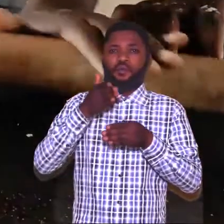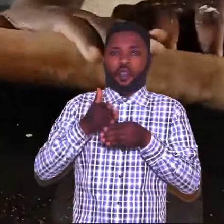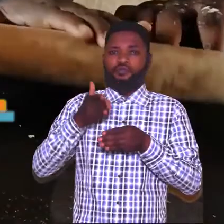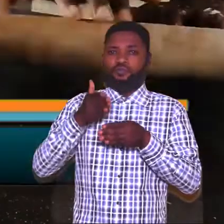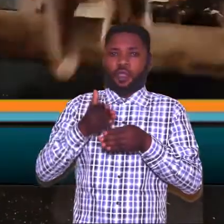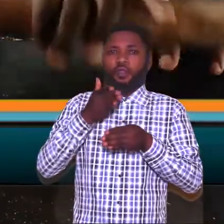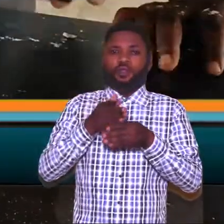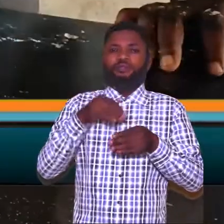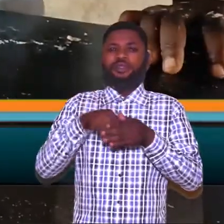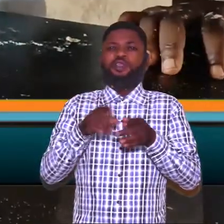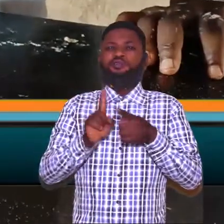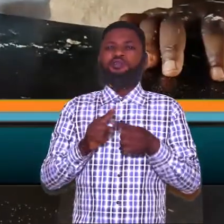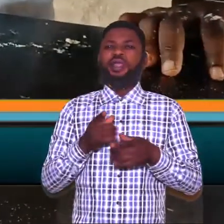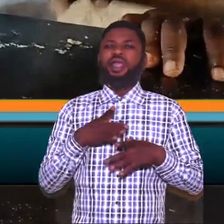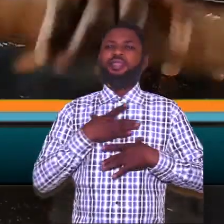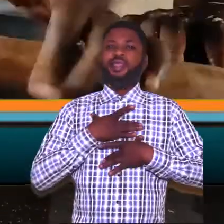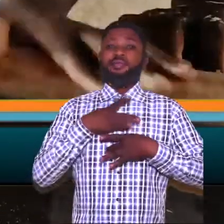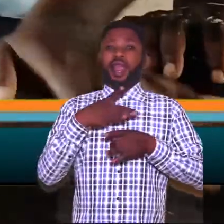desirable shapes.